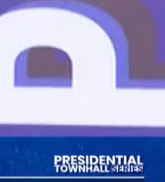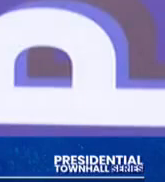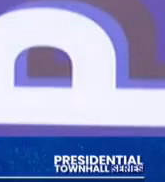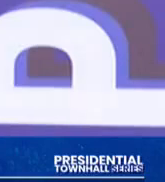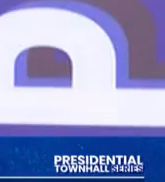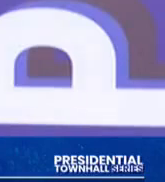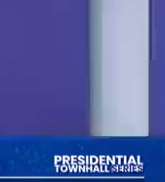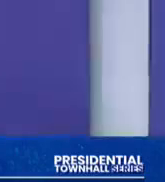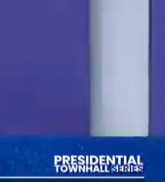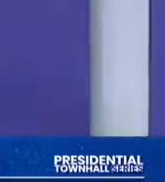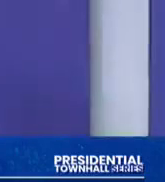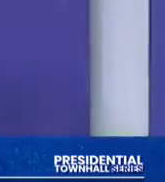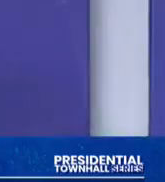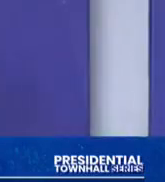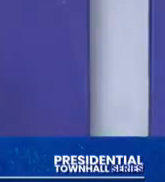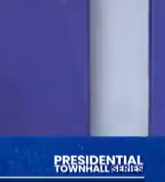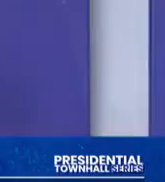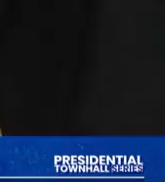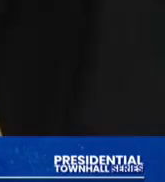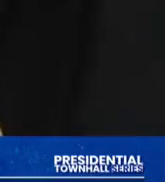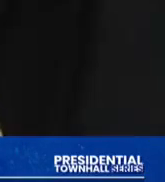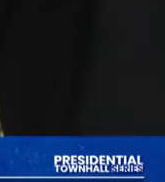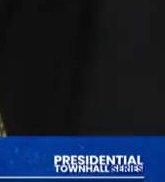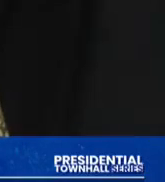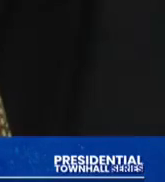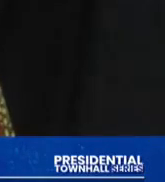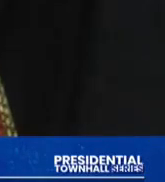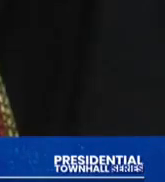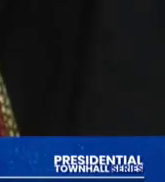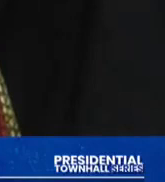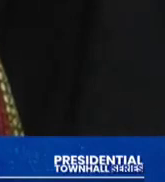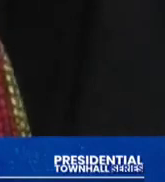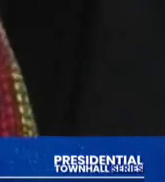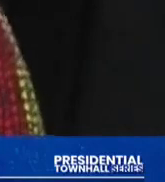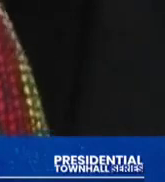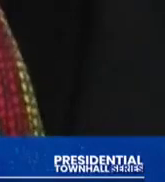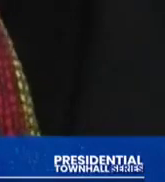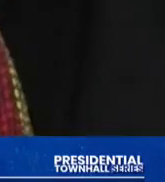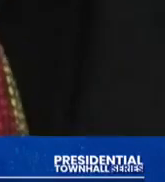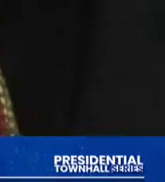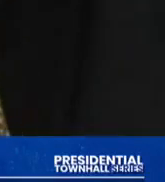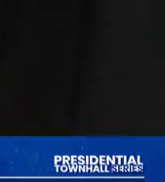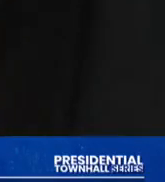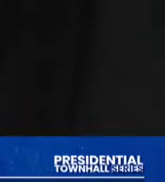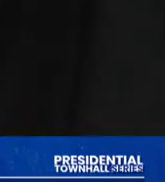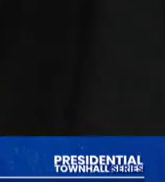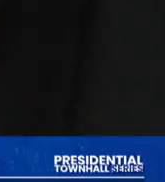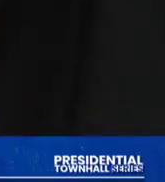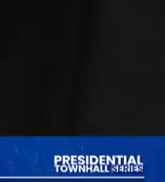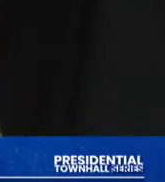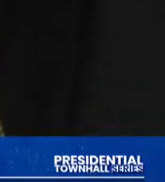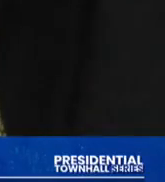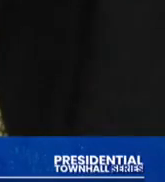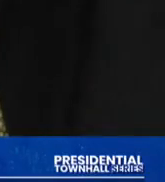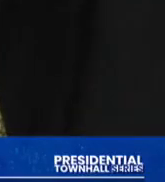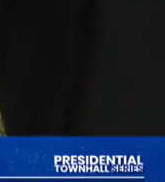Mr. Mahori is standing by the microphone. Please go ahead. Okay. Good evening, His Excellency, and good